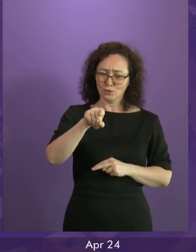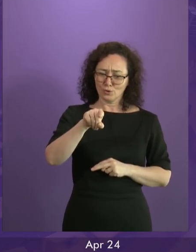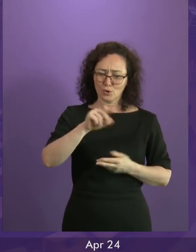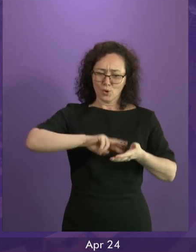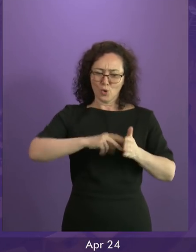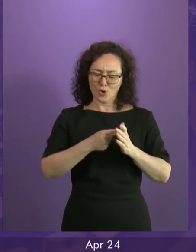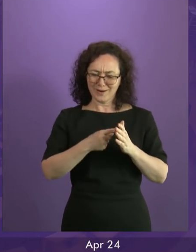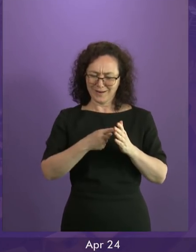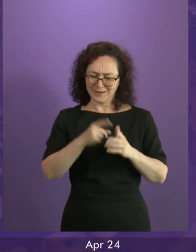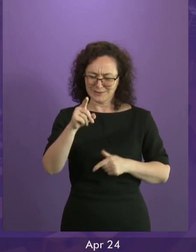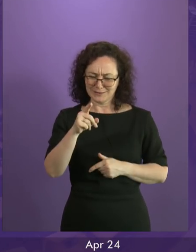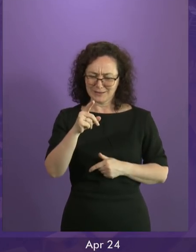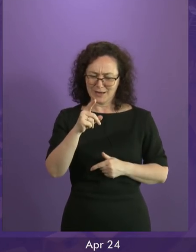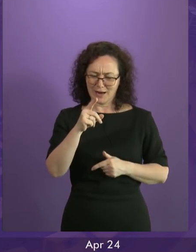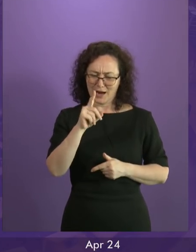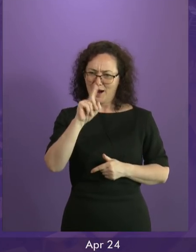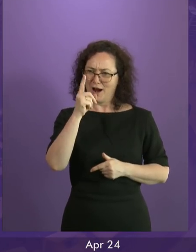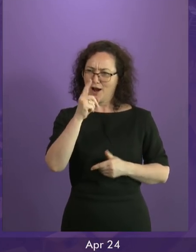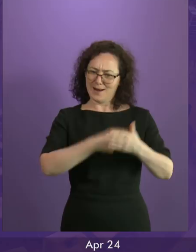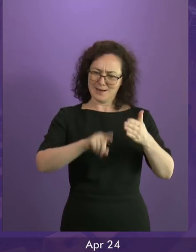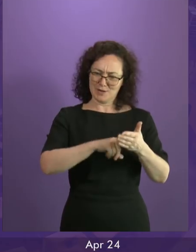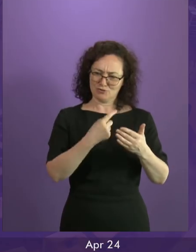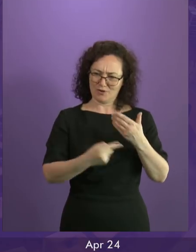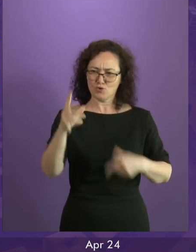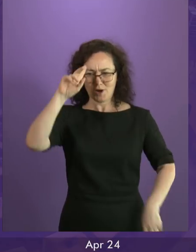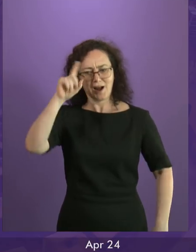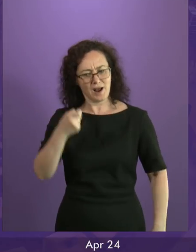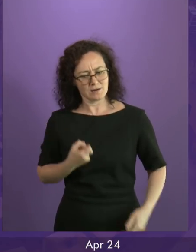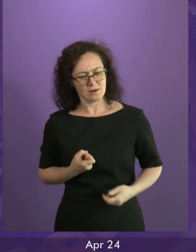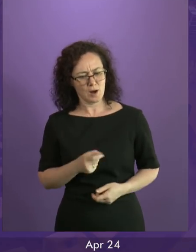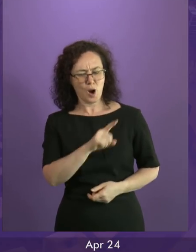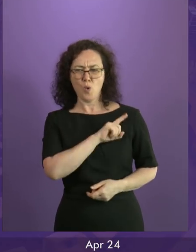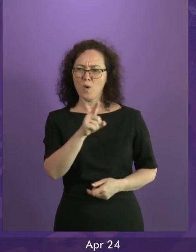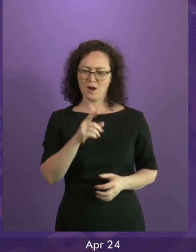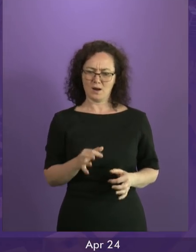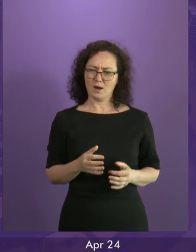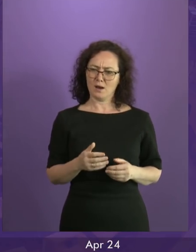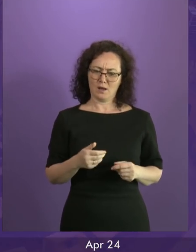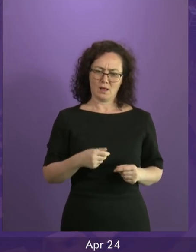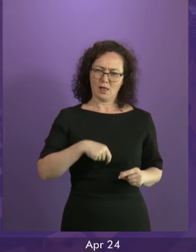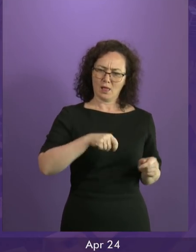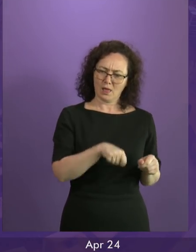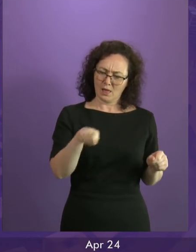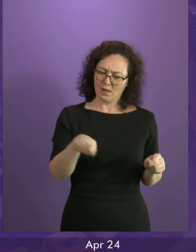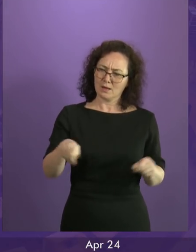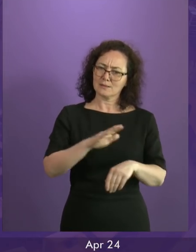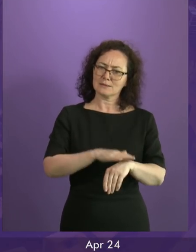until 2022 to pay low-income families the income supplement she promised them?